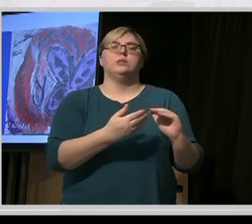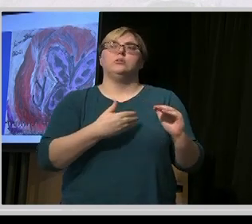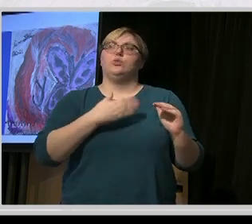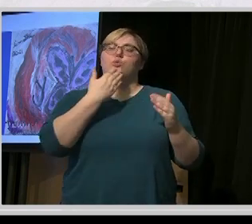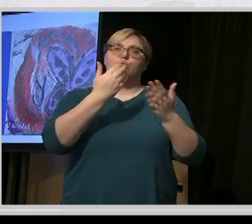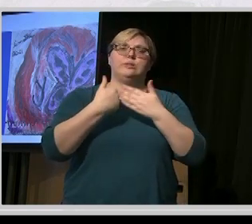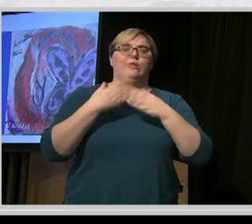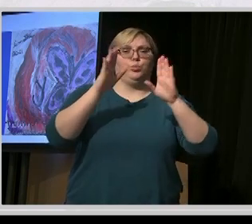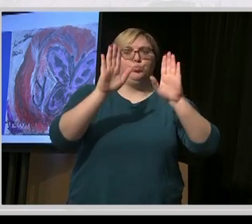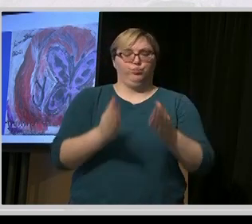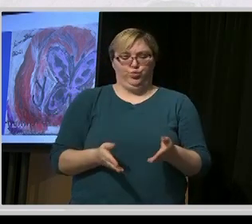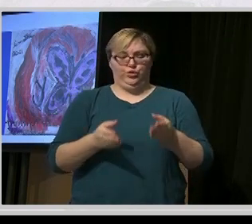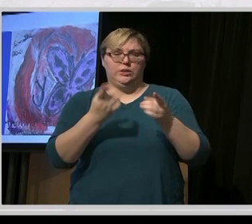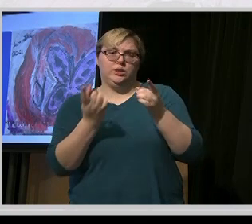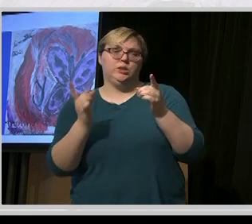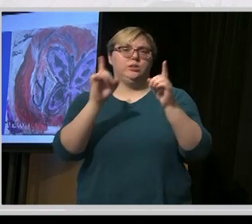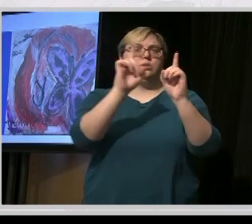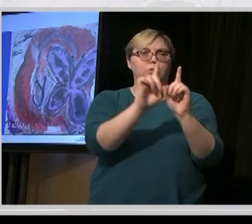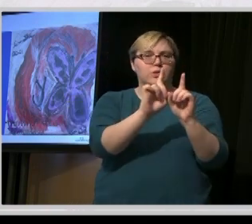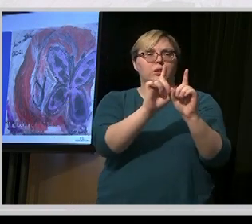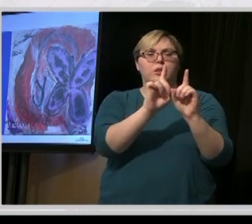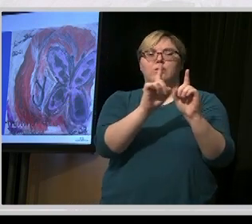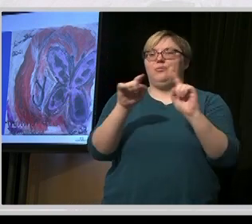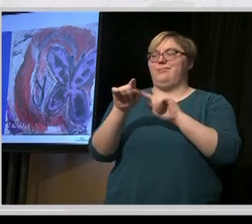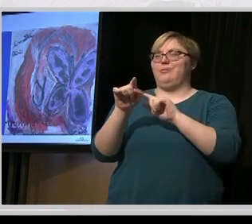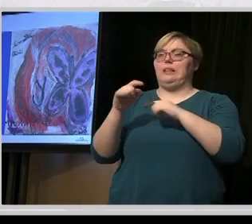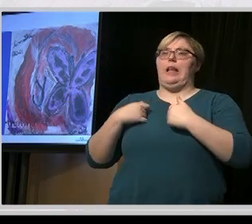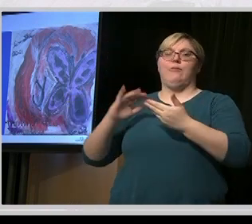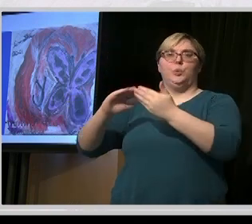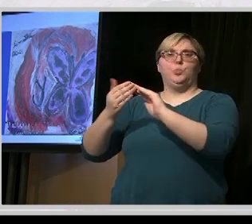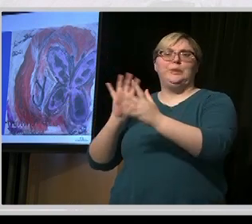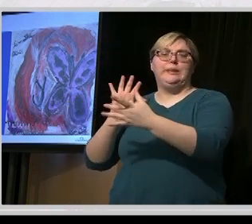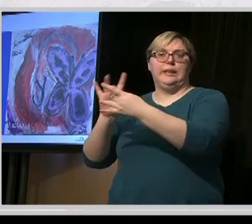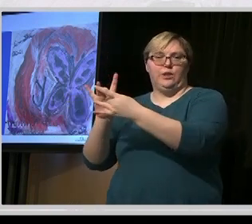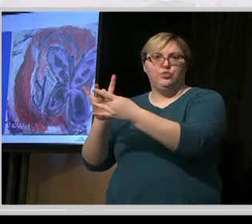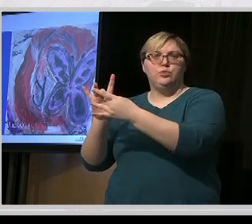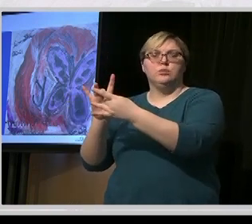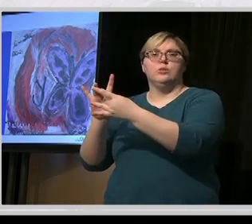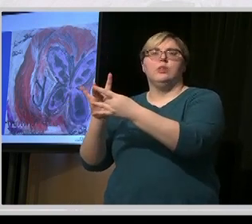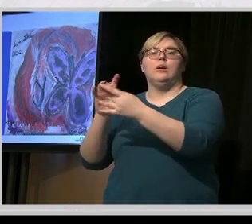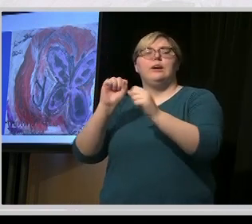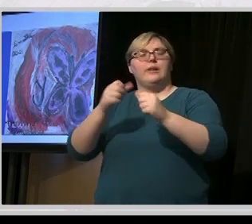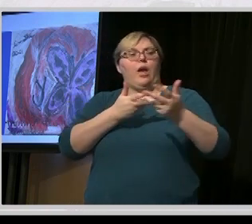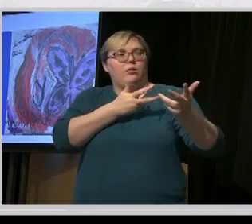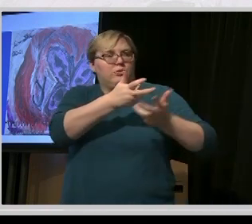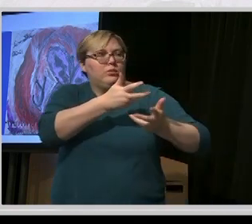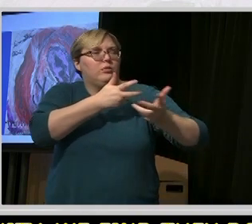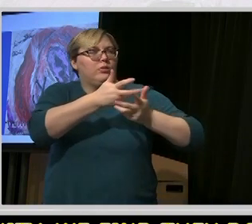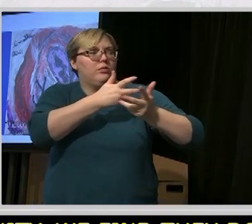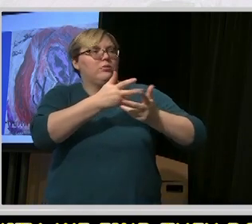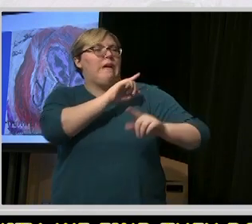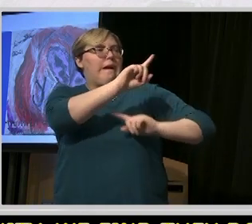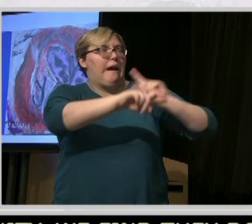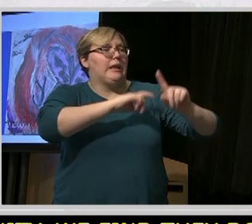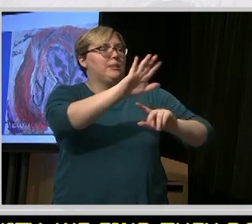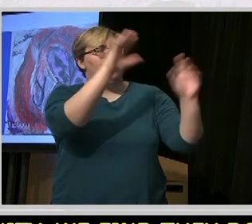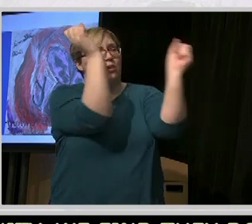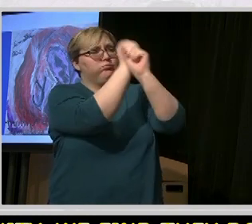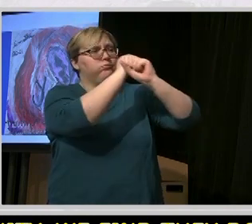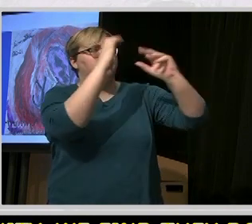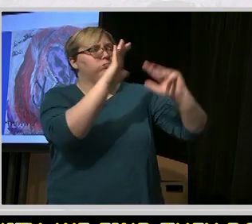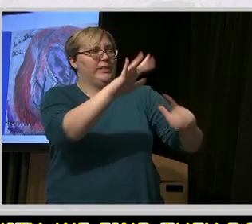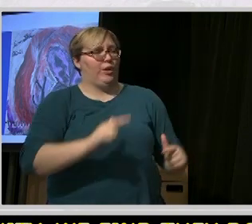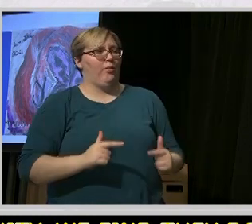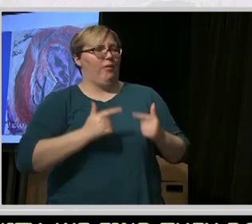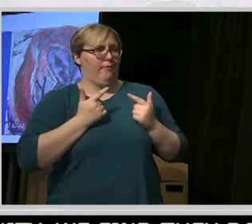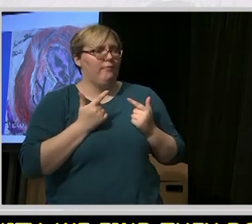that is connected to the community, that can help people think about the life that they want and build that in their local community. So this first strategy